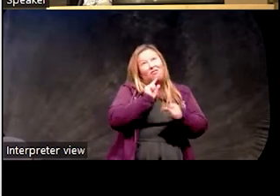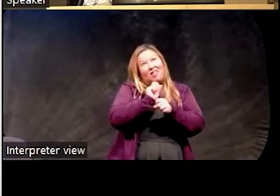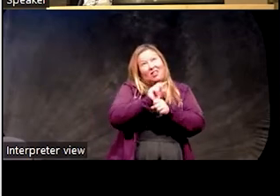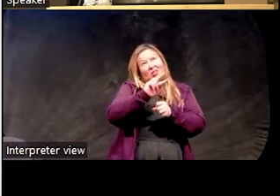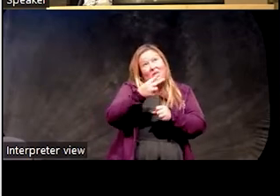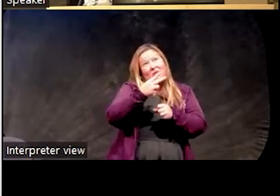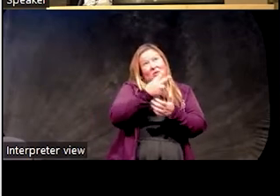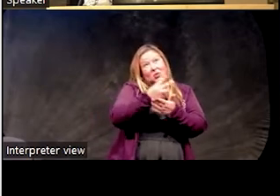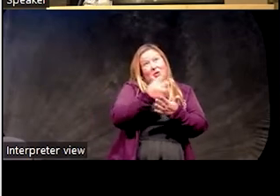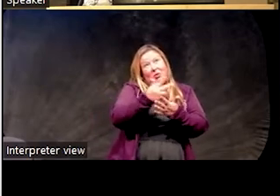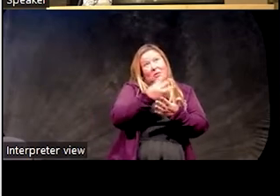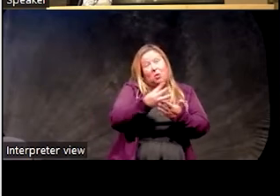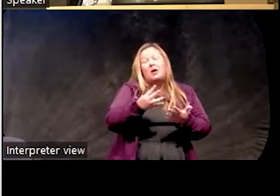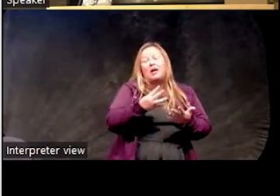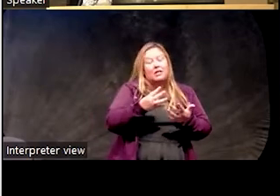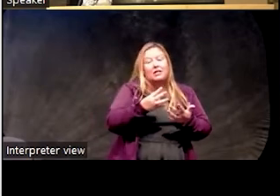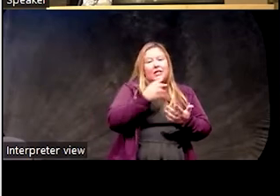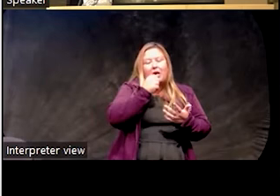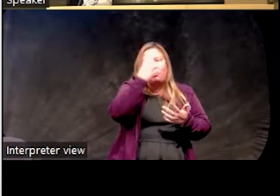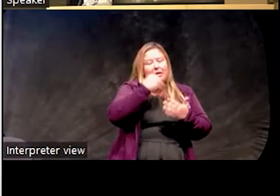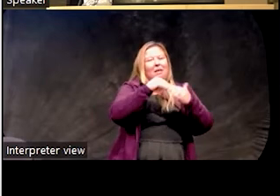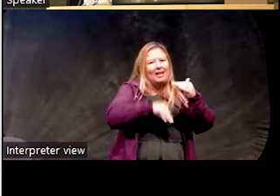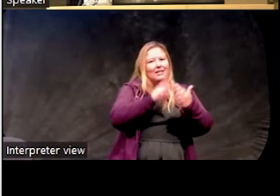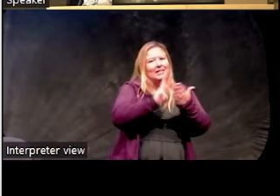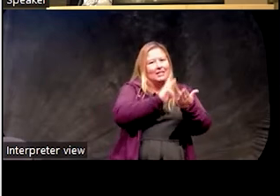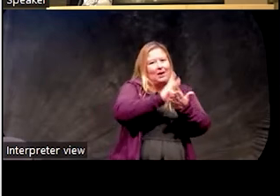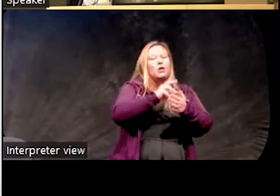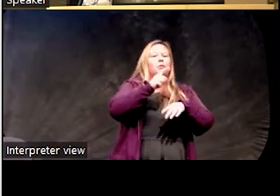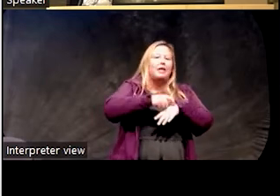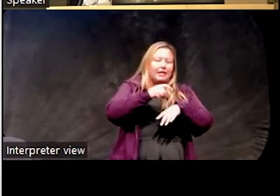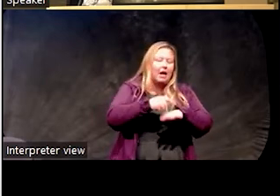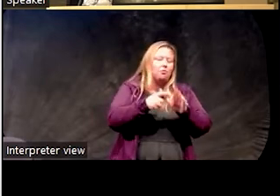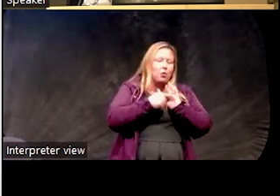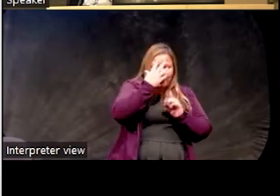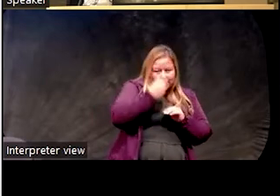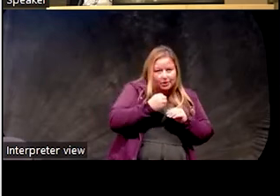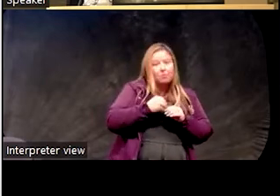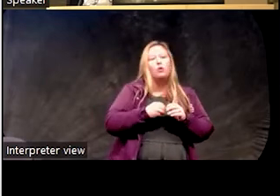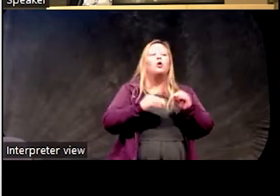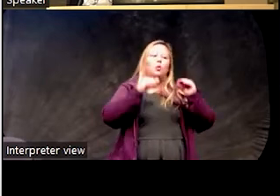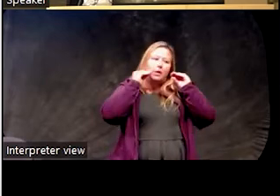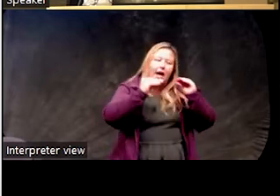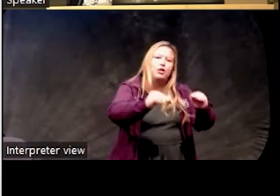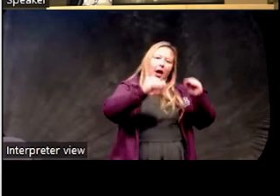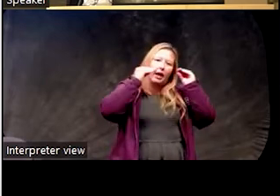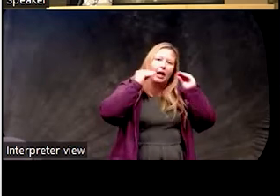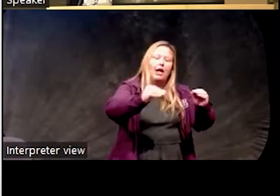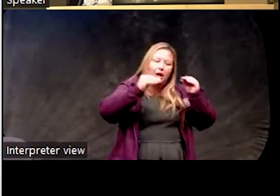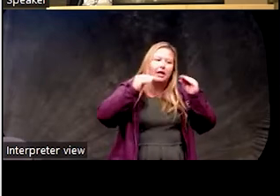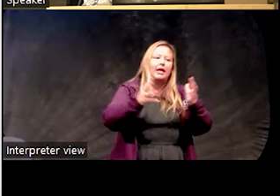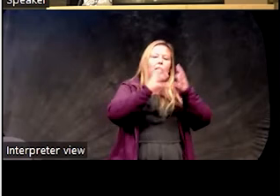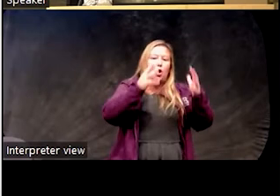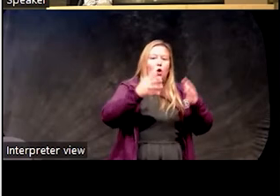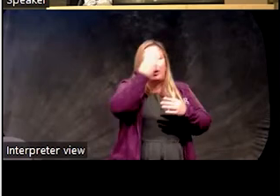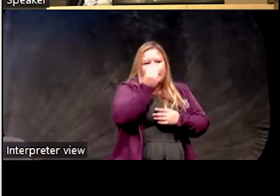weeks. They're not going to sleep six hours. It's going to take some time to fall asleep. Through a lot of sleep education, we help to teach them